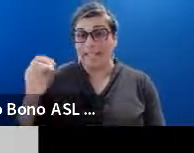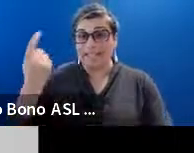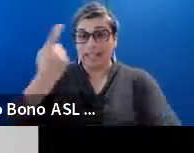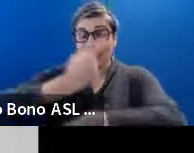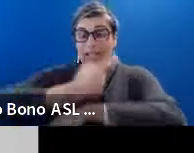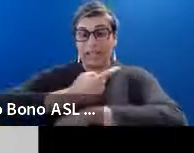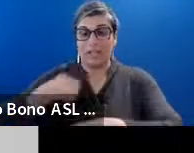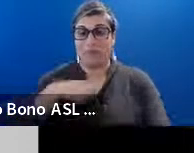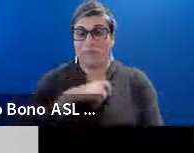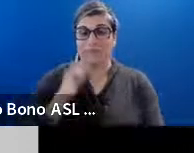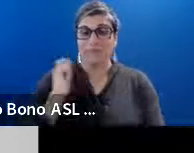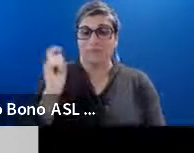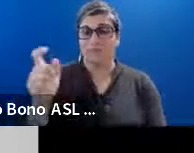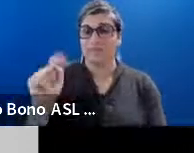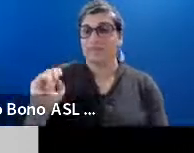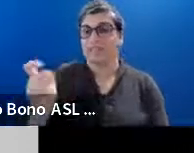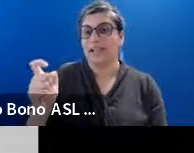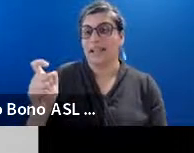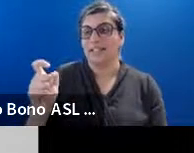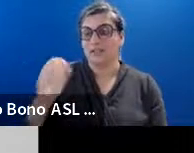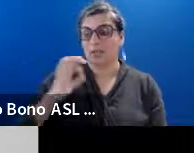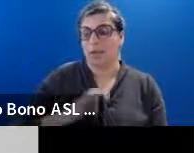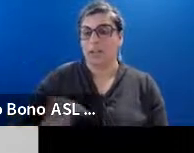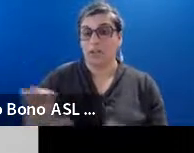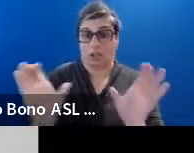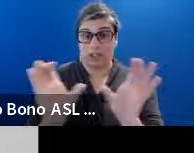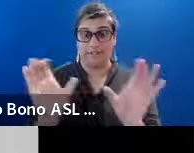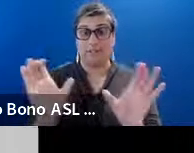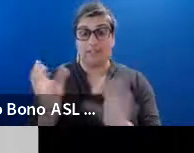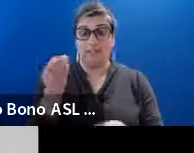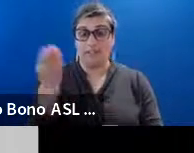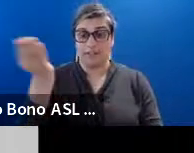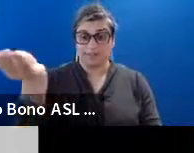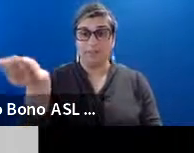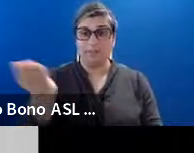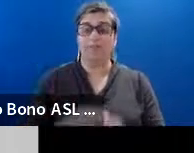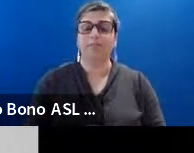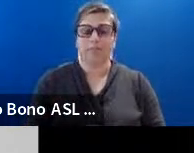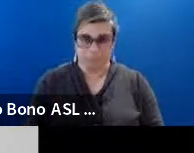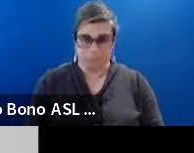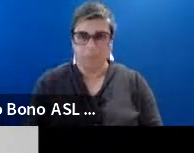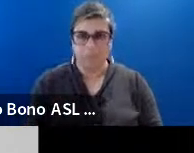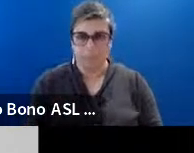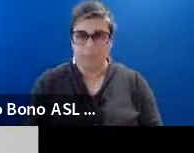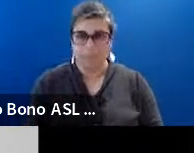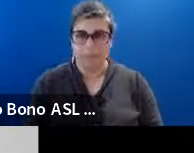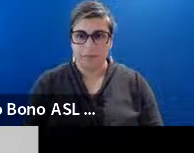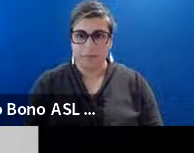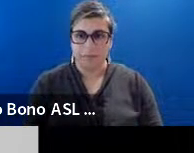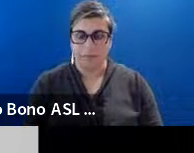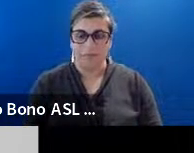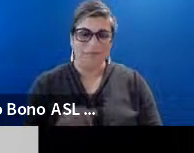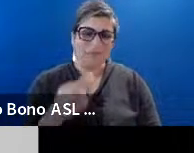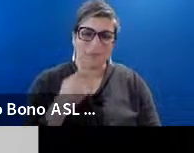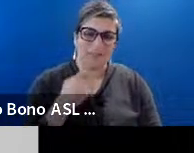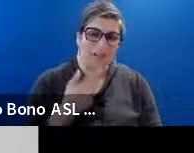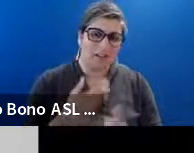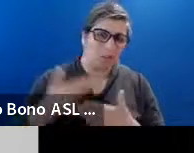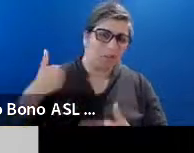Uh. Issue. The tax credit certificate. So. At that point. Um. As I mentioned previously.